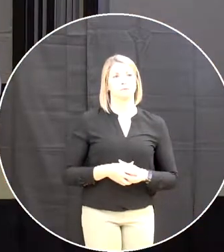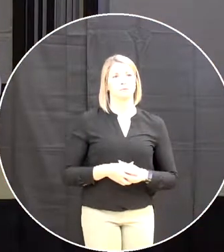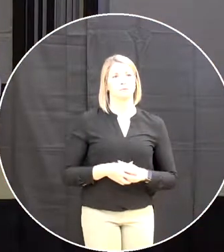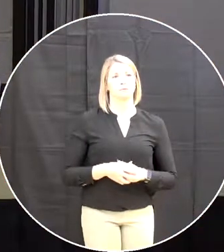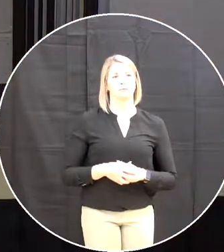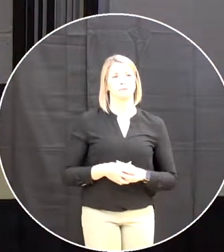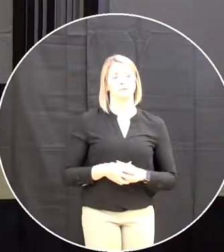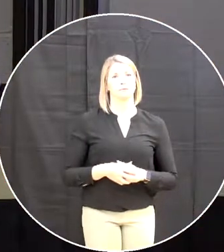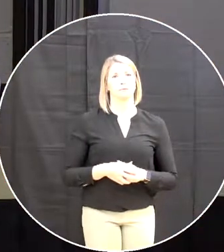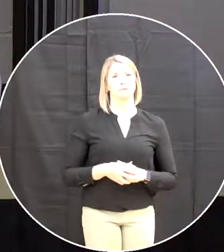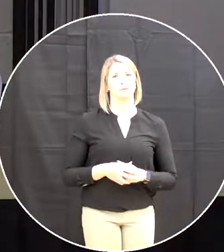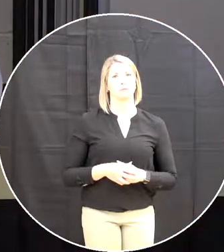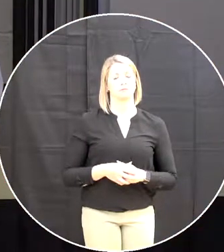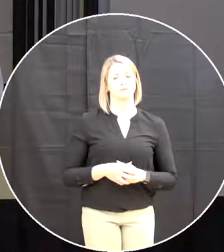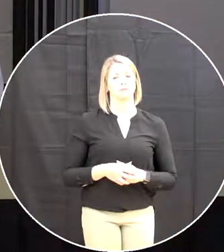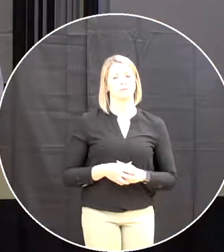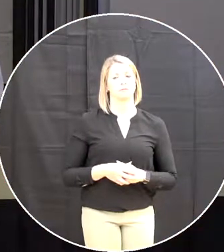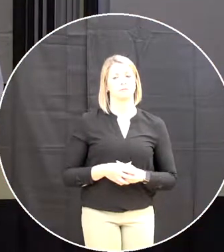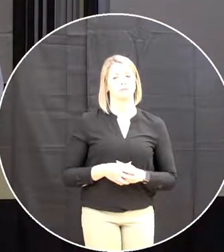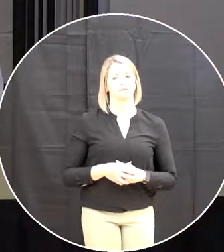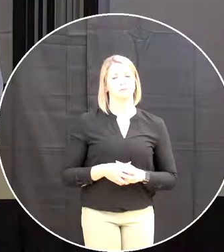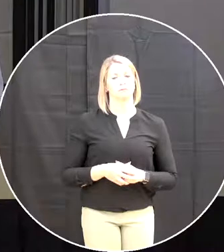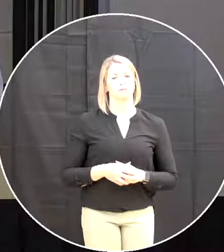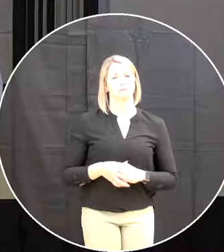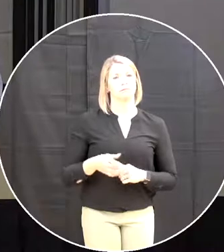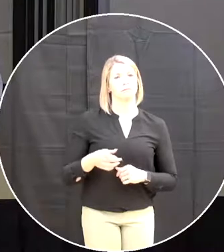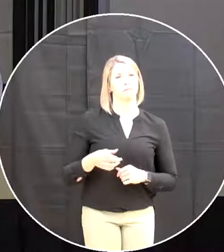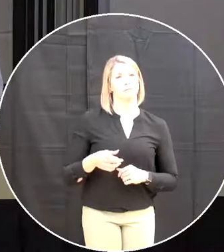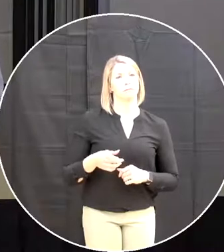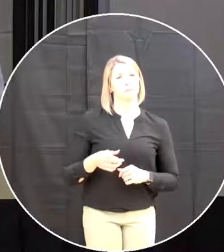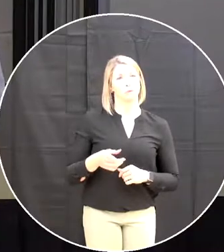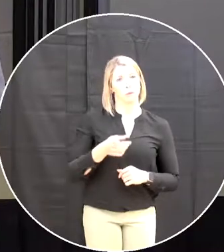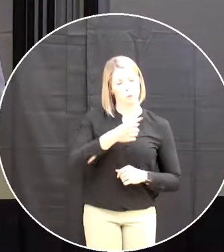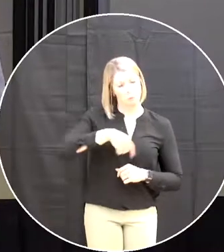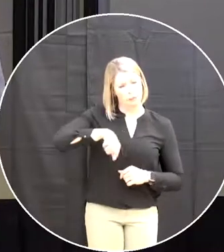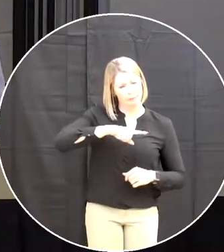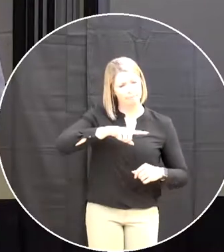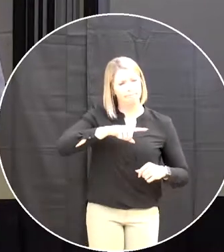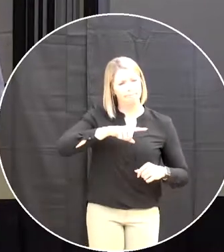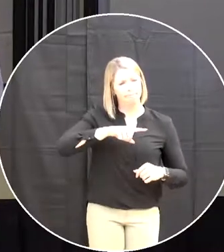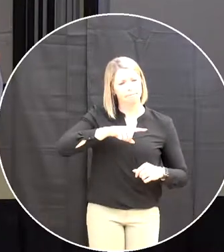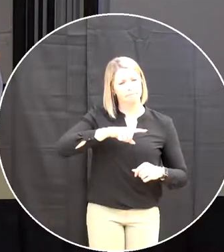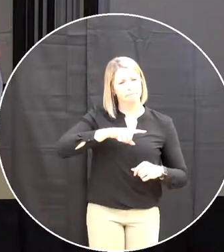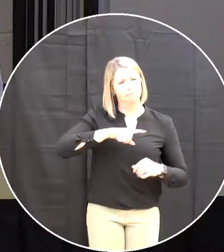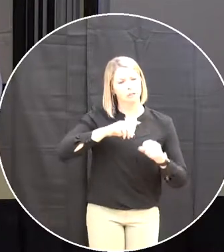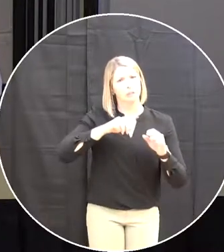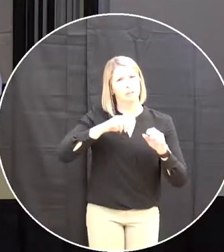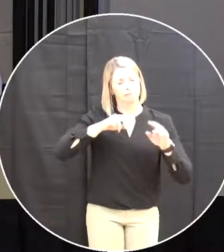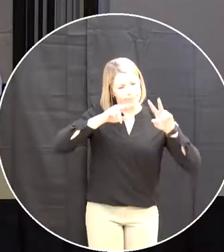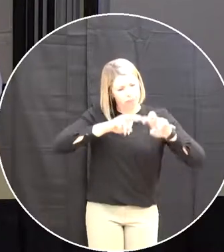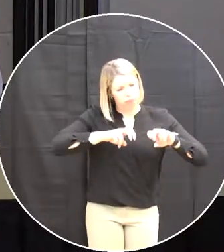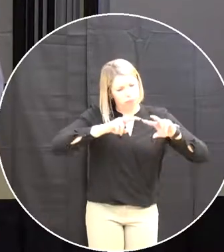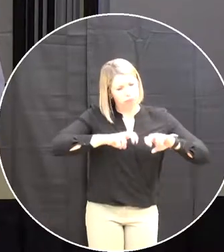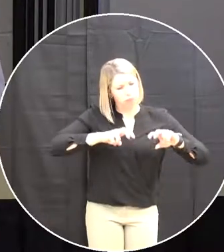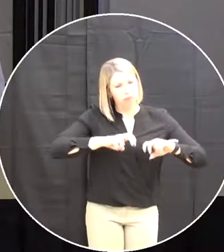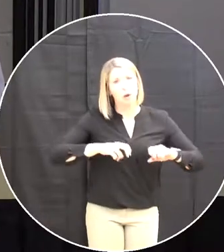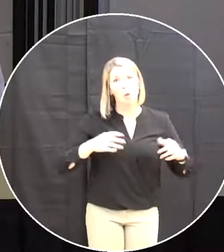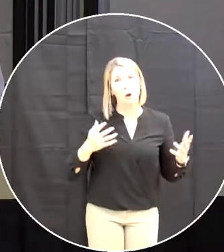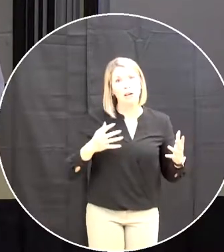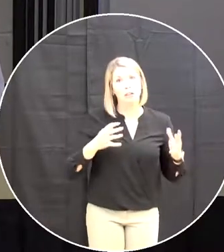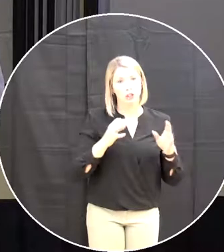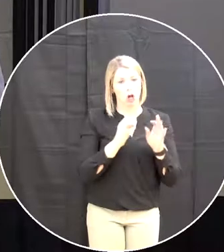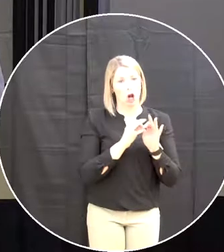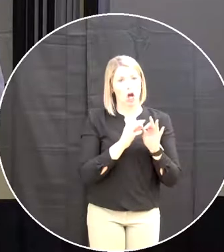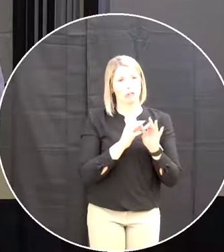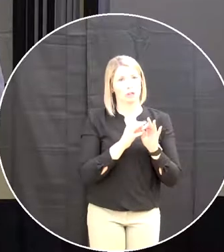we had an in-depth look at how much it would cost um to not do this